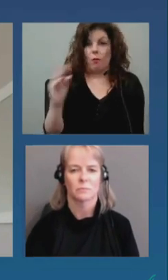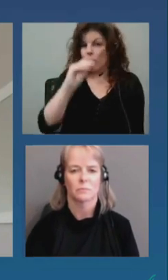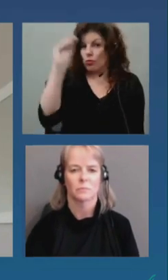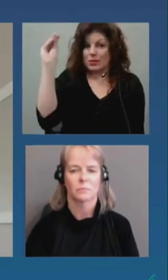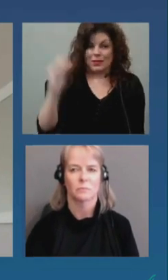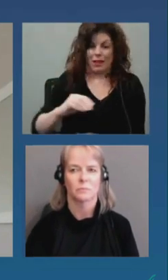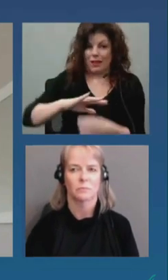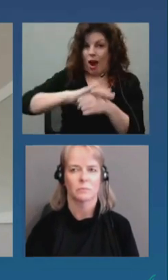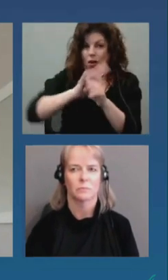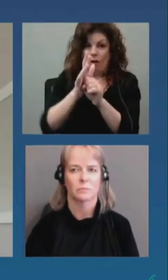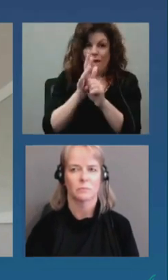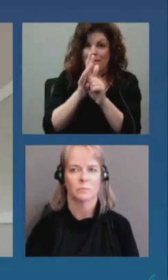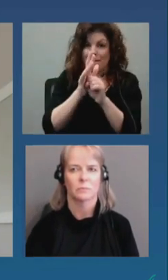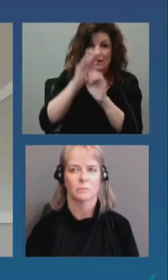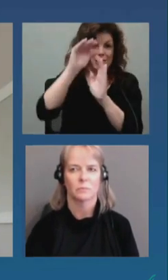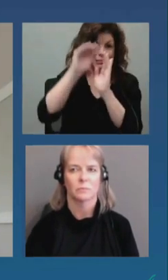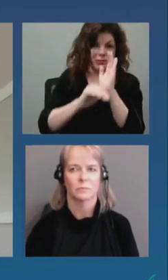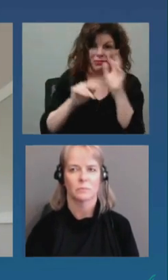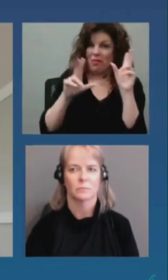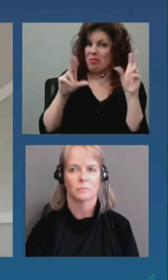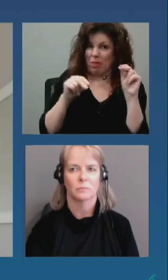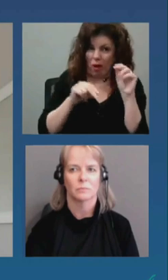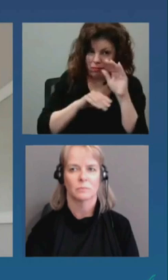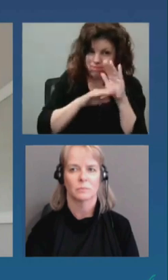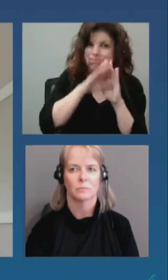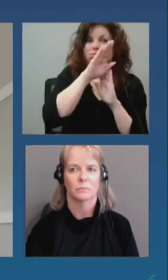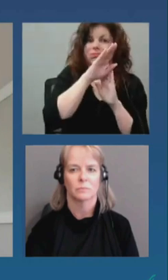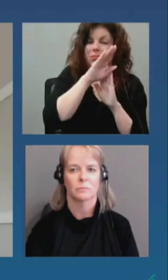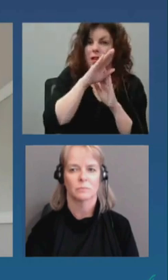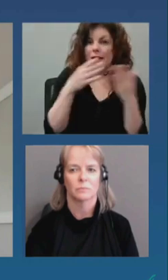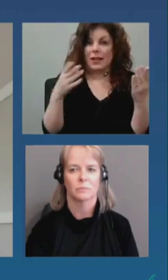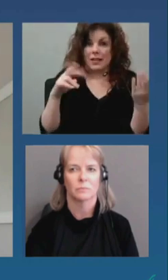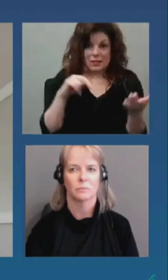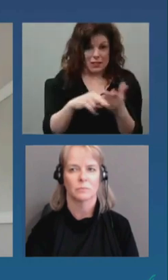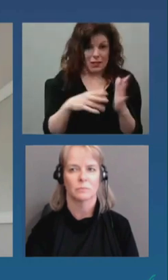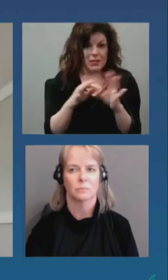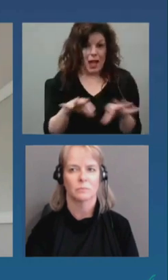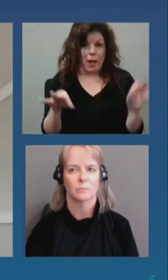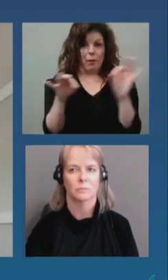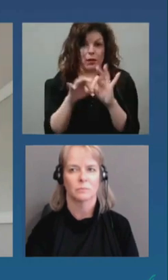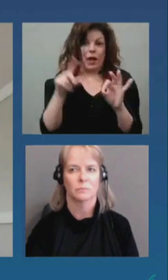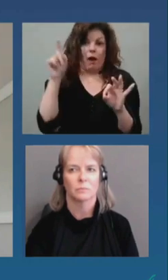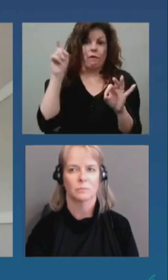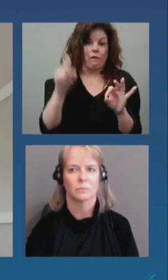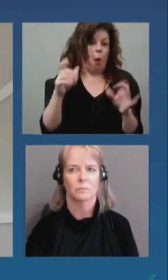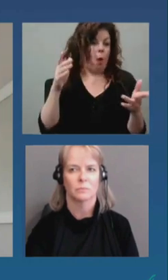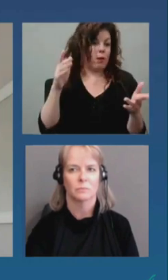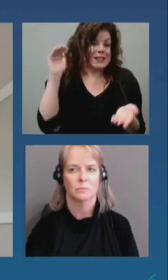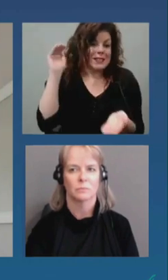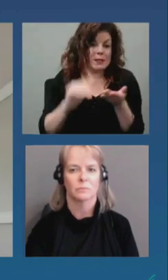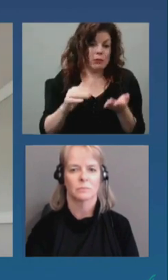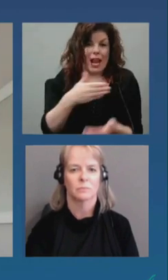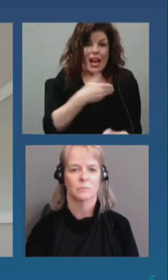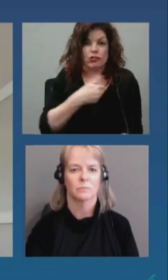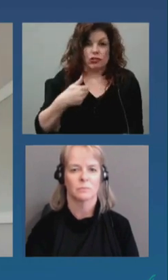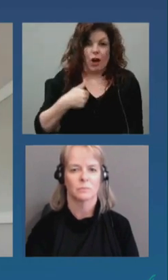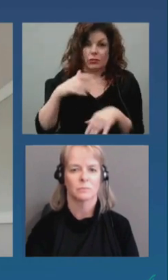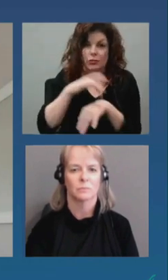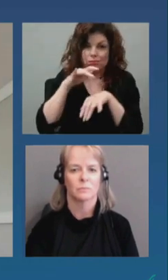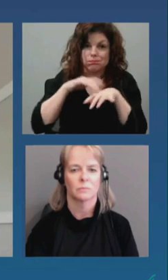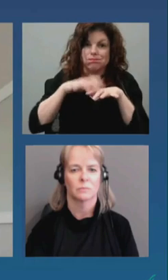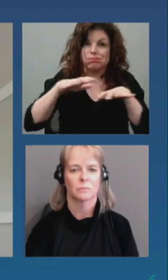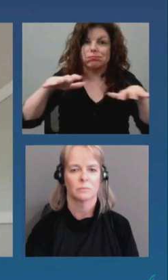ne diminue pas. Et c'est important de réduire les opportunités pour la transmission de COVID-19.